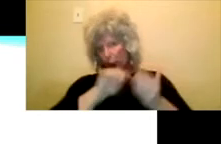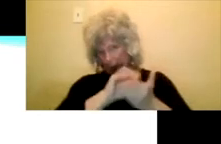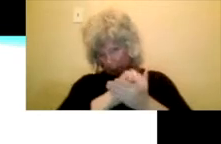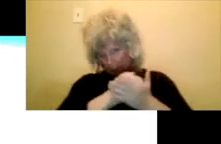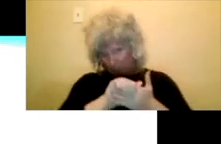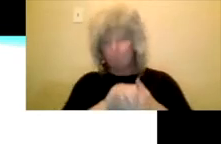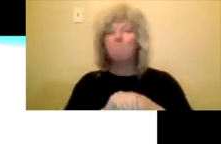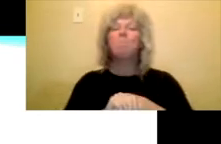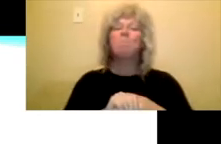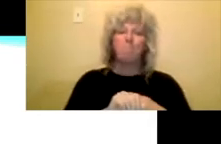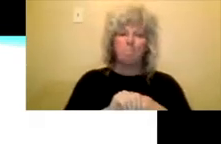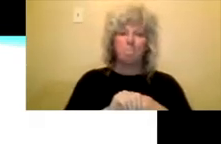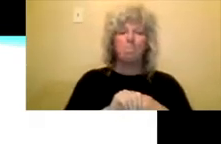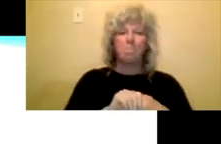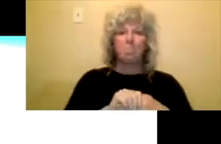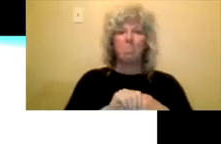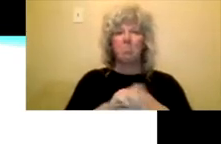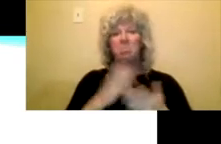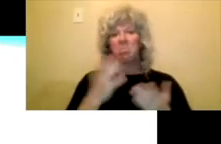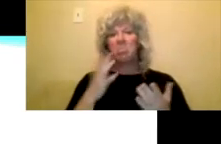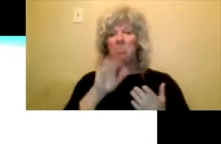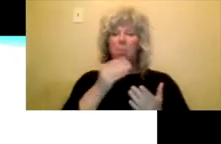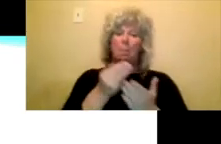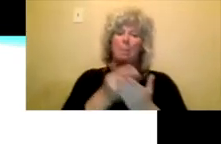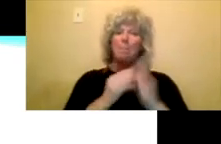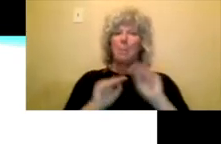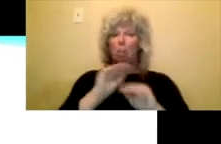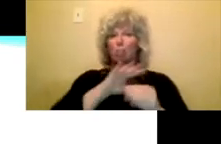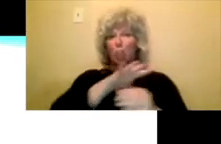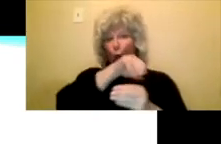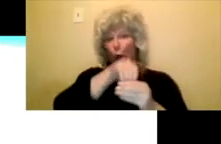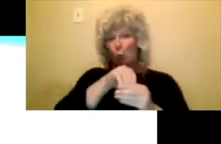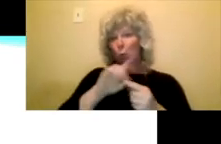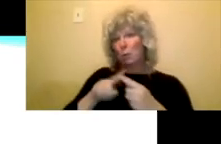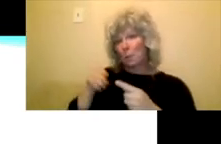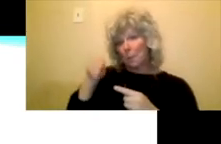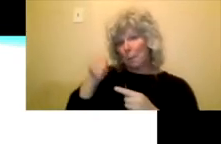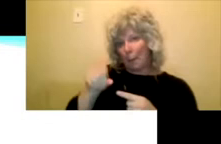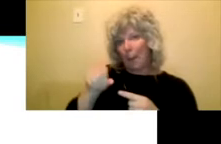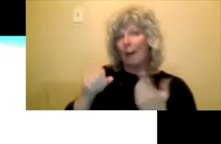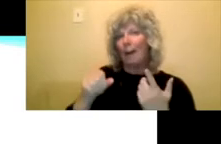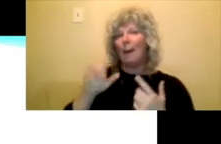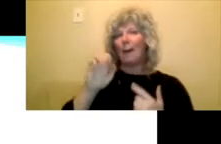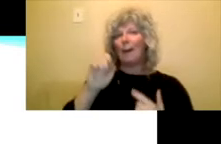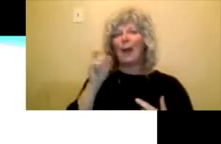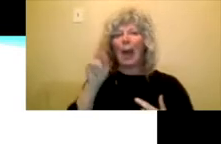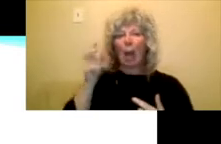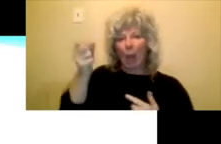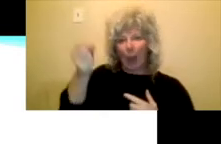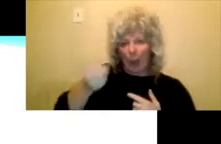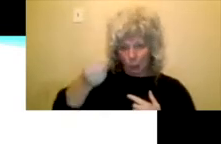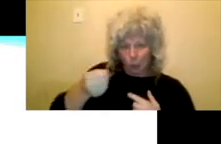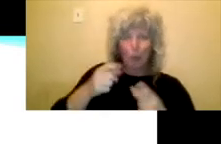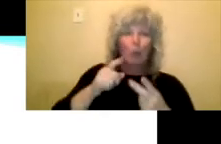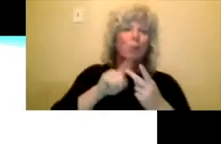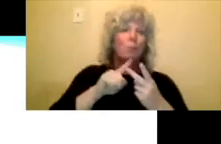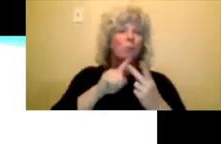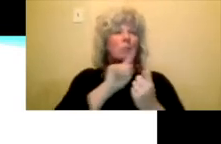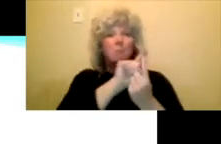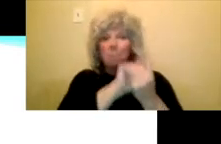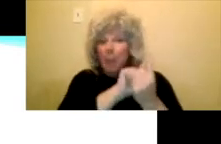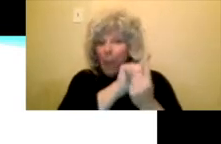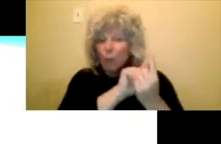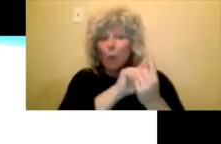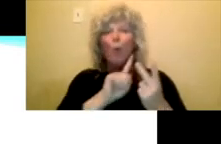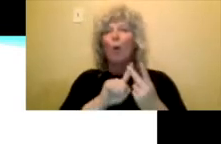fees for elders, mentors, attending networking or professional